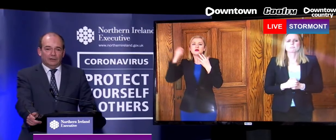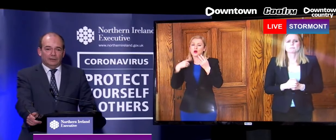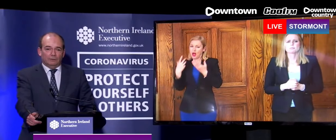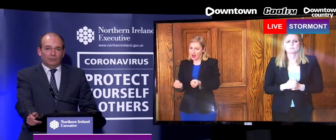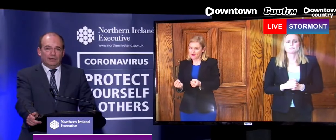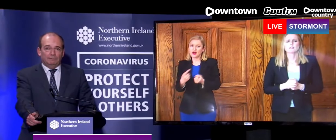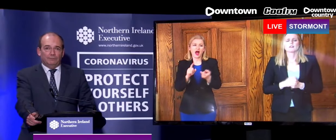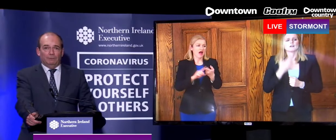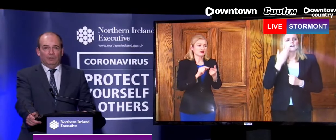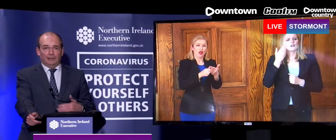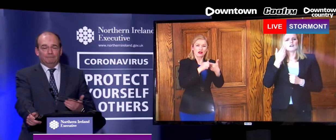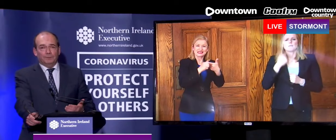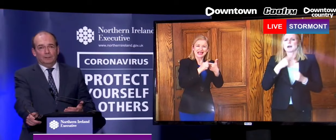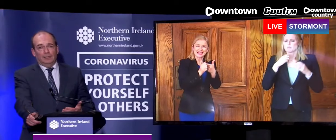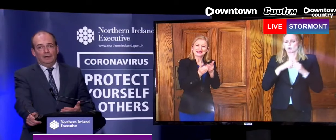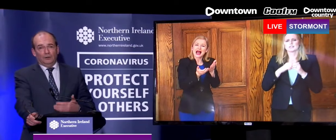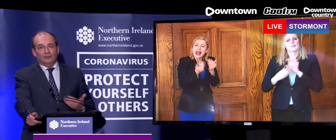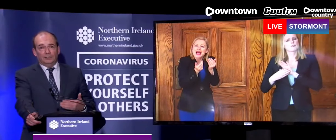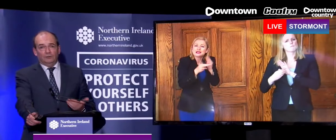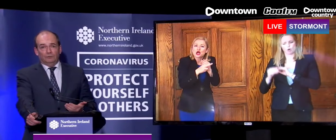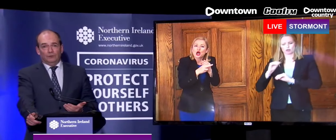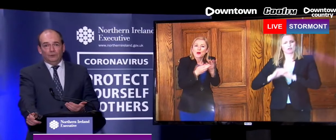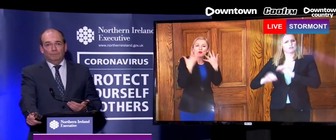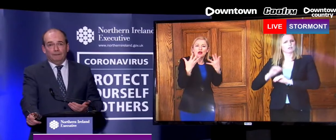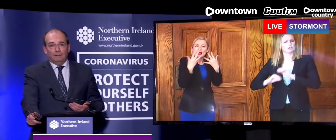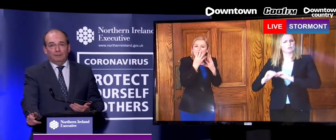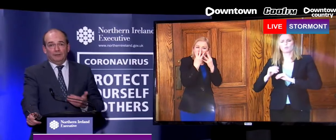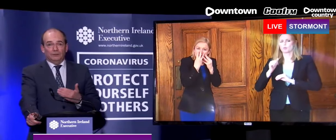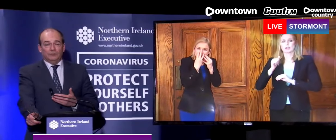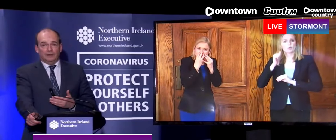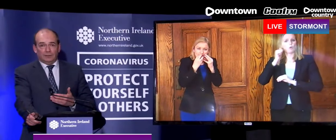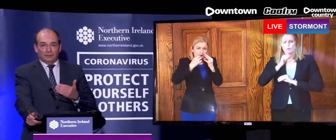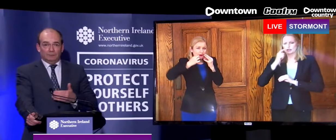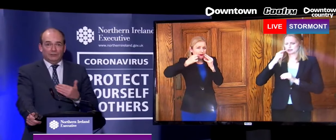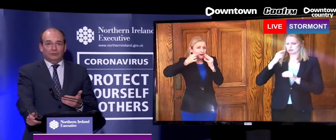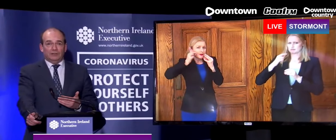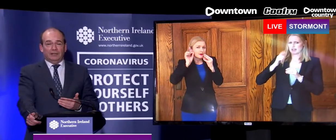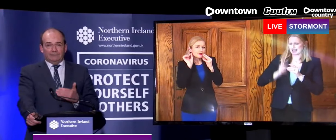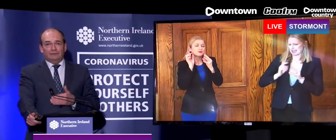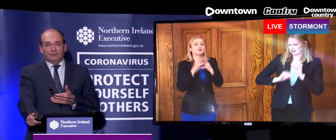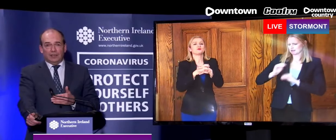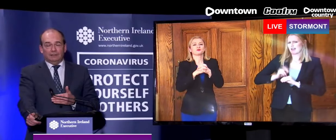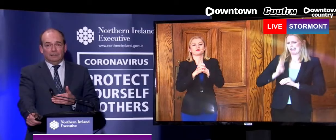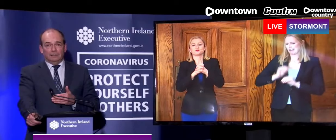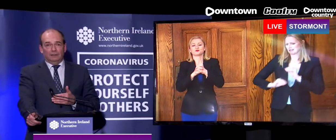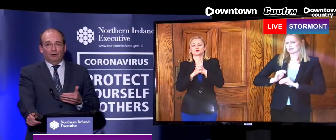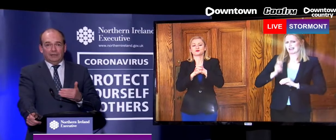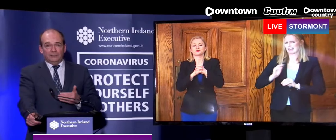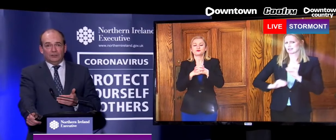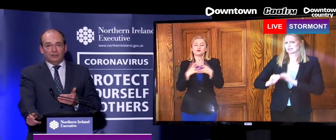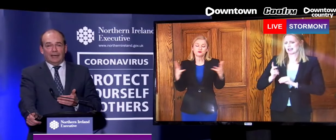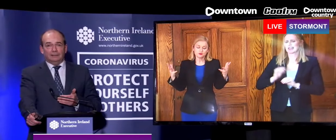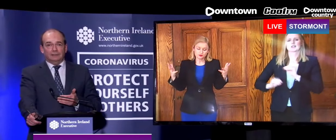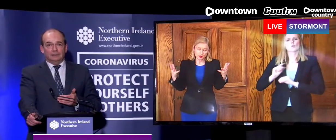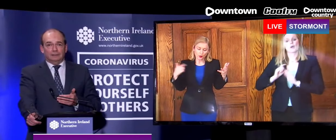my comments earlier, we keep the modelling constantly under review, because as Minister has said, and I've said, the